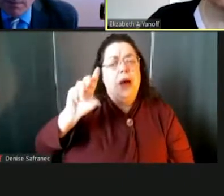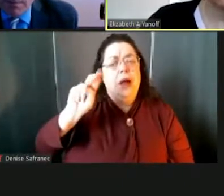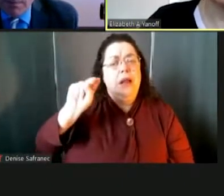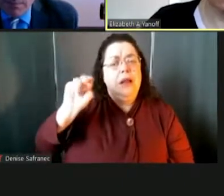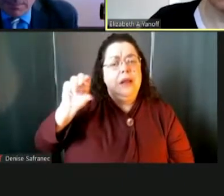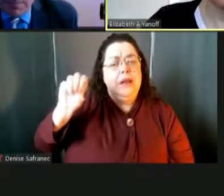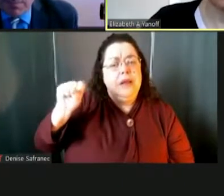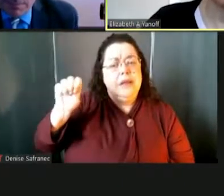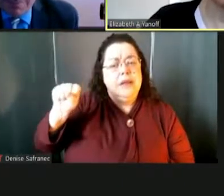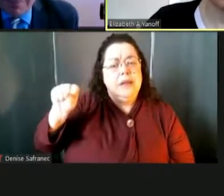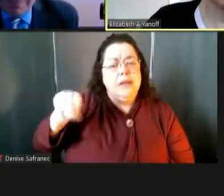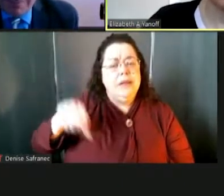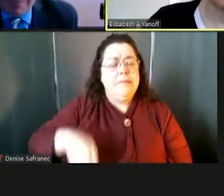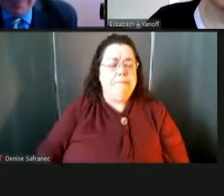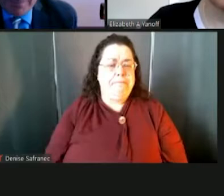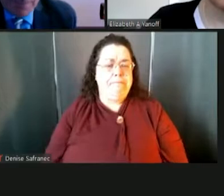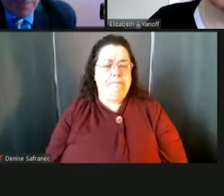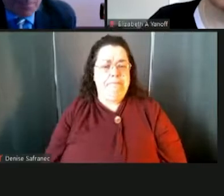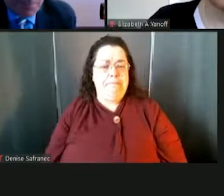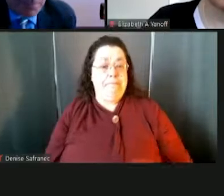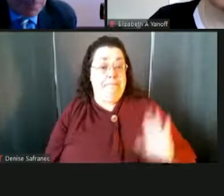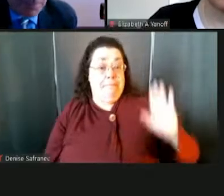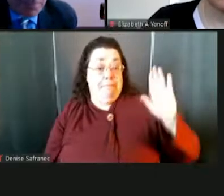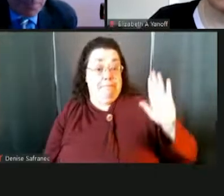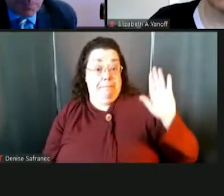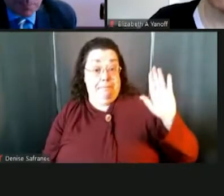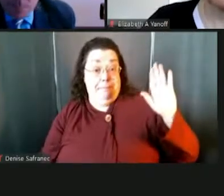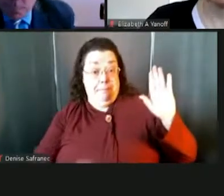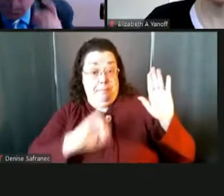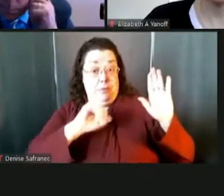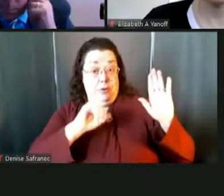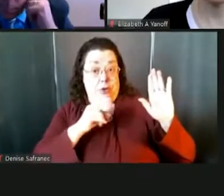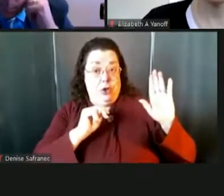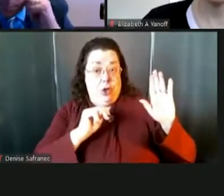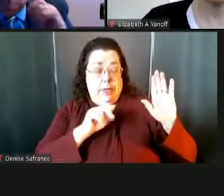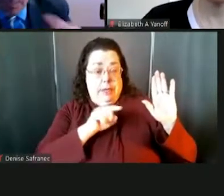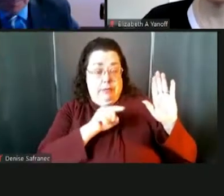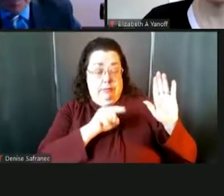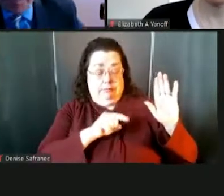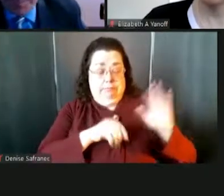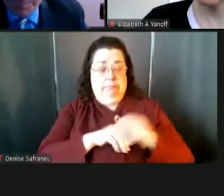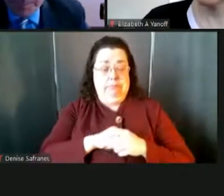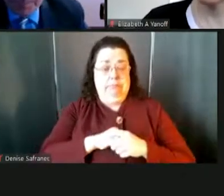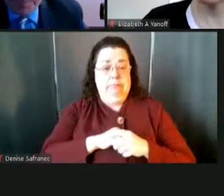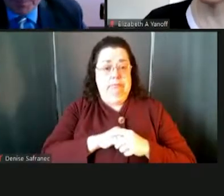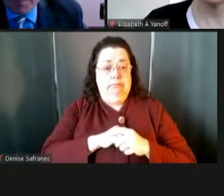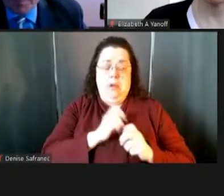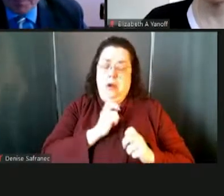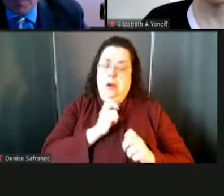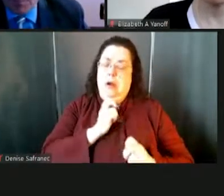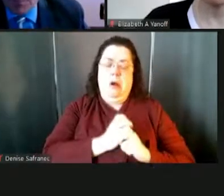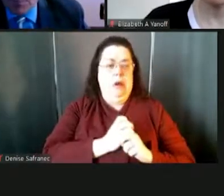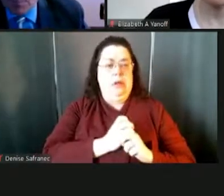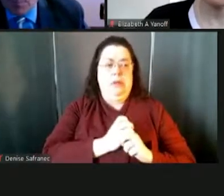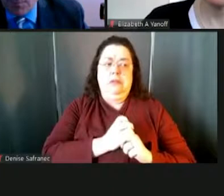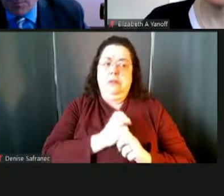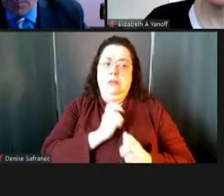I'll start that one, I guess. That's, that's a great question. And it's, it's probably the hardest thing right now.